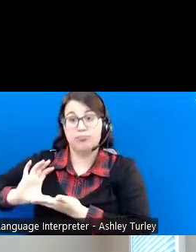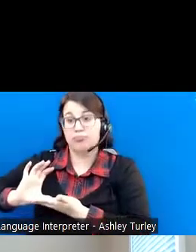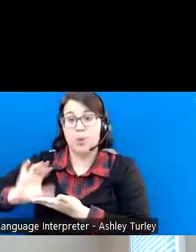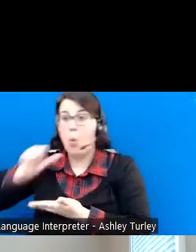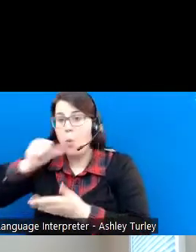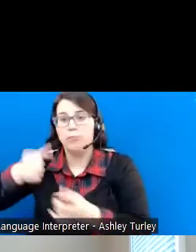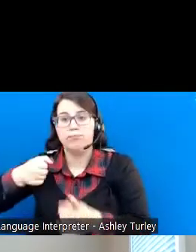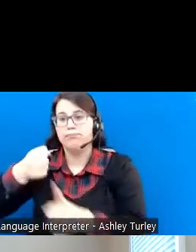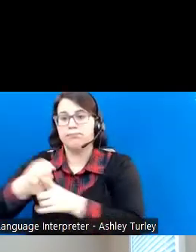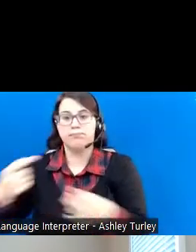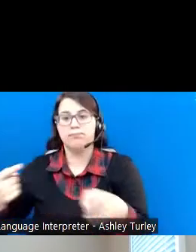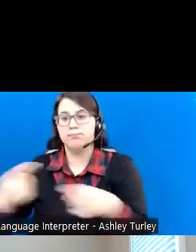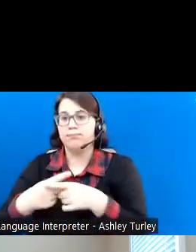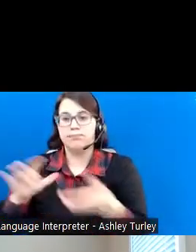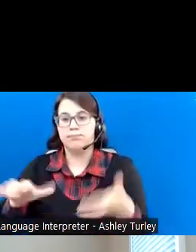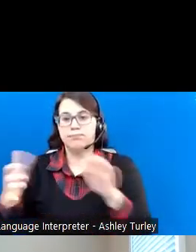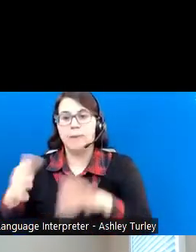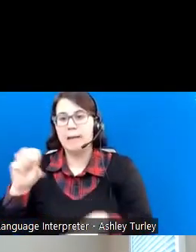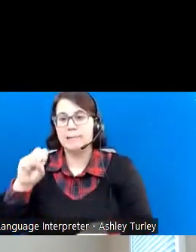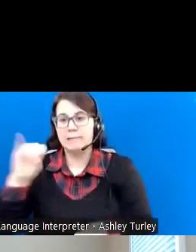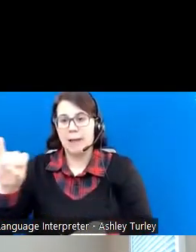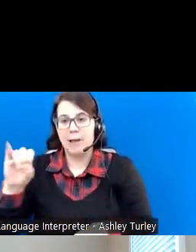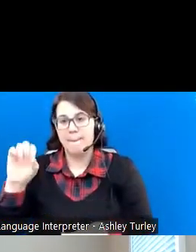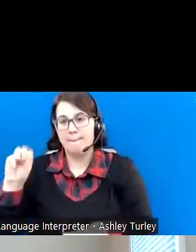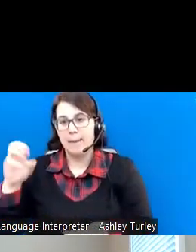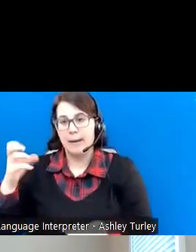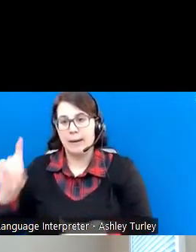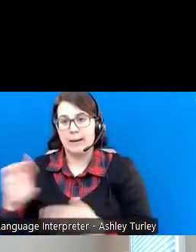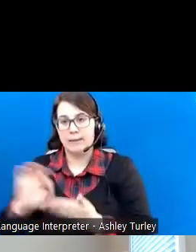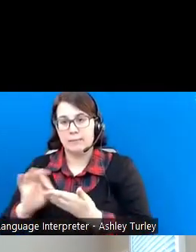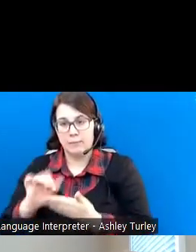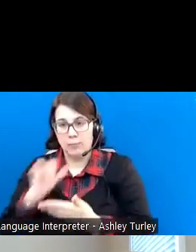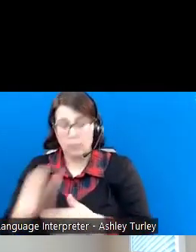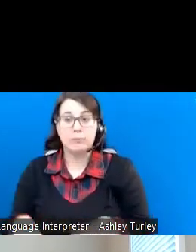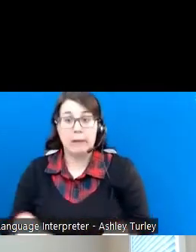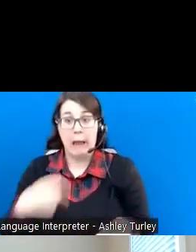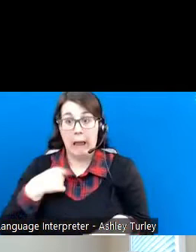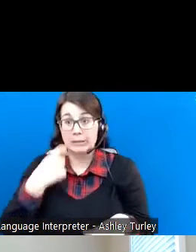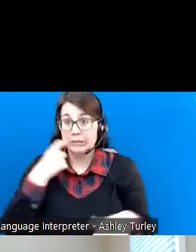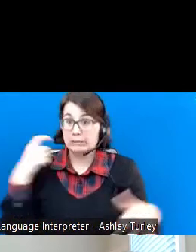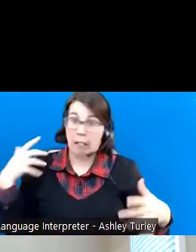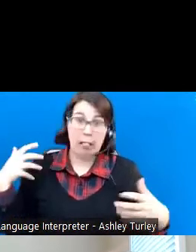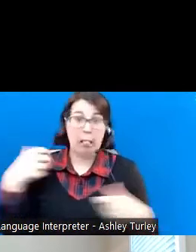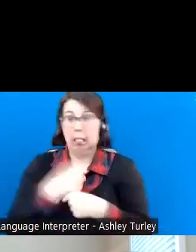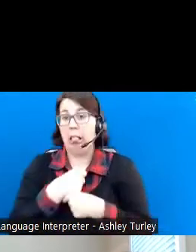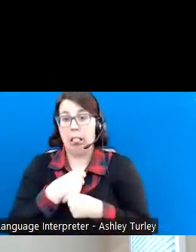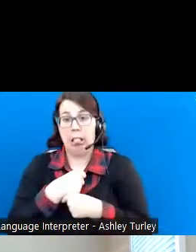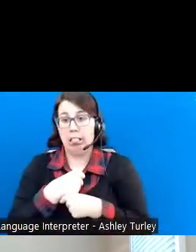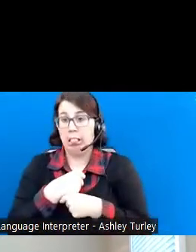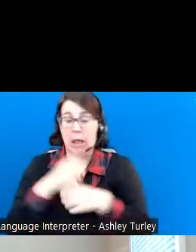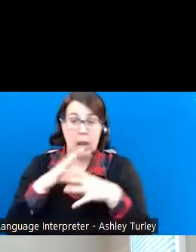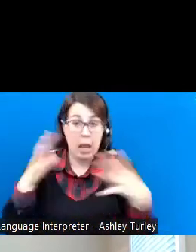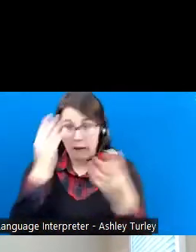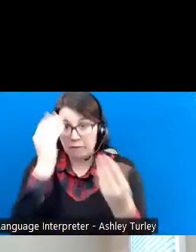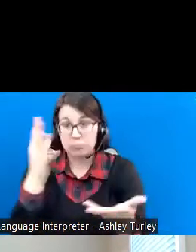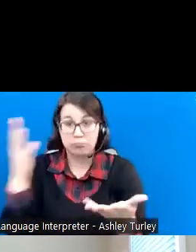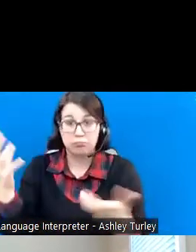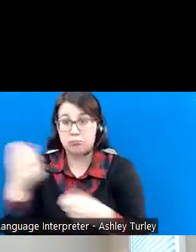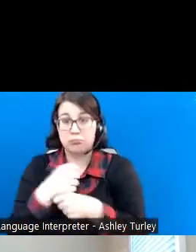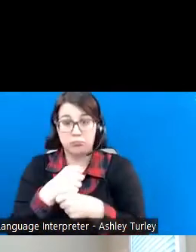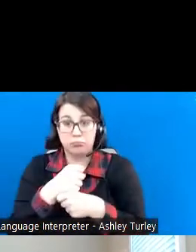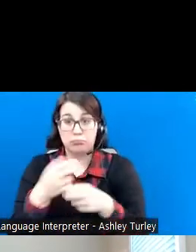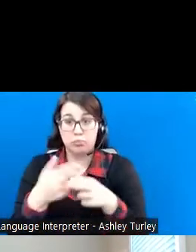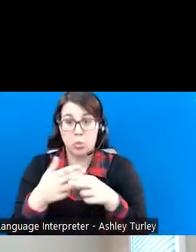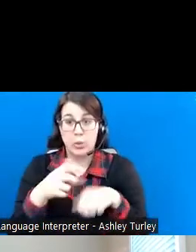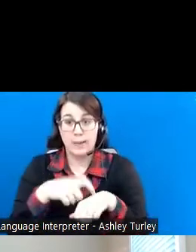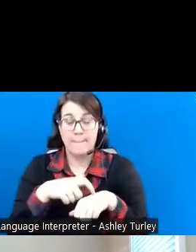impacting eligibility for SSI and Medicaid. So we covered a lot of information in a very short amount of time. So I encourage